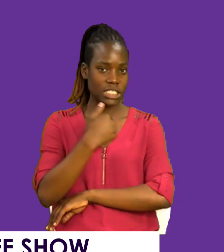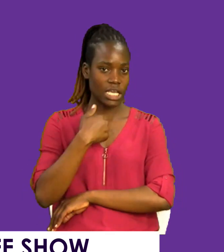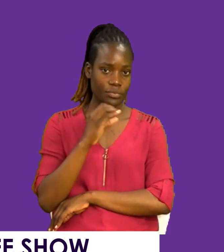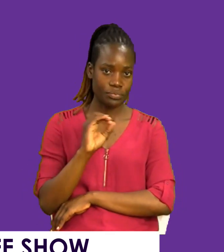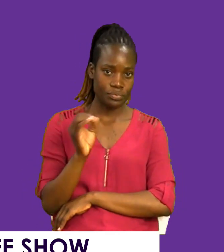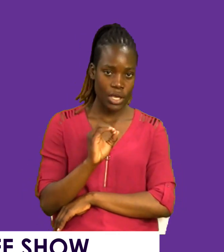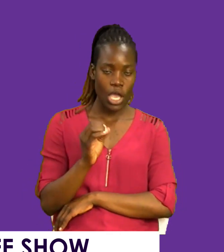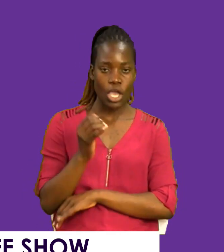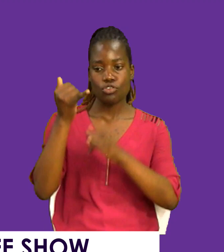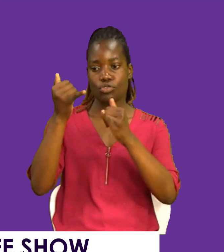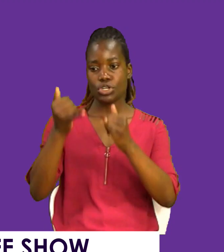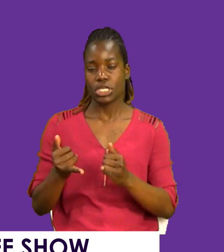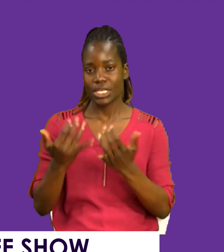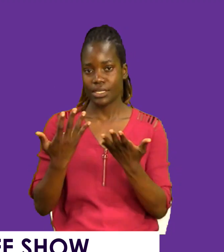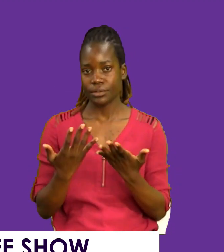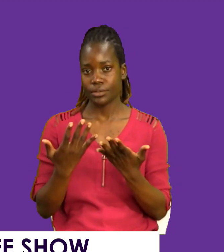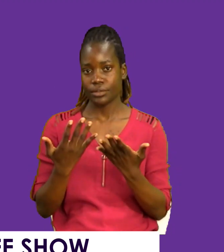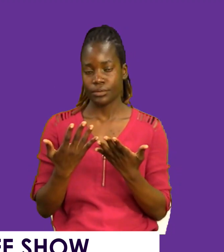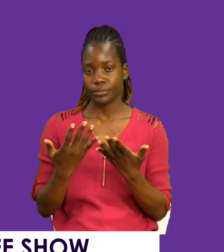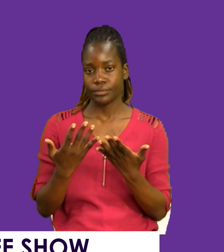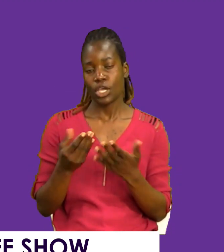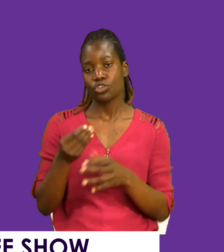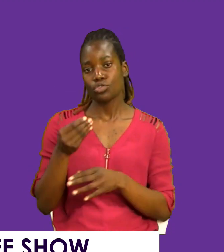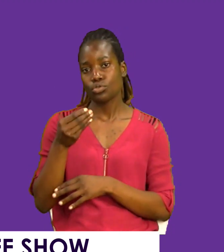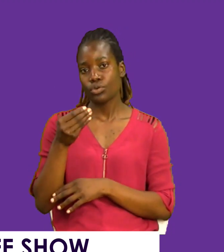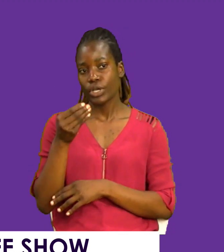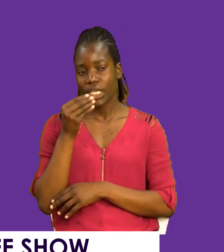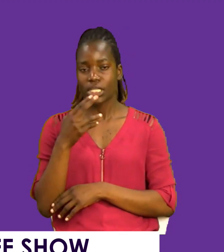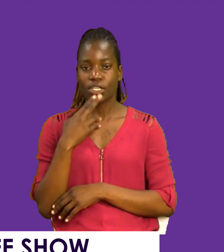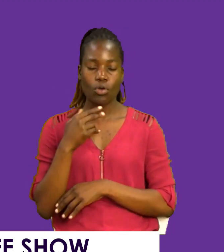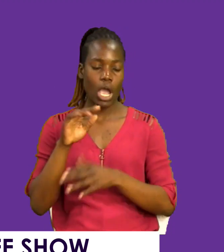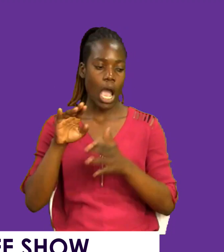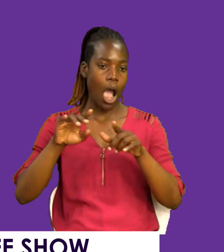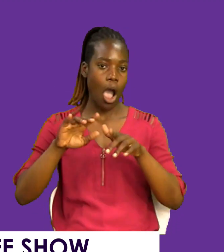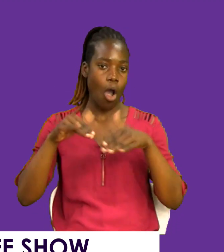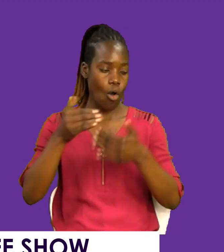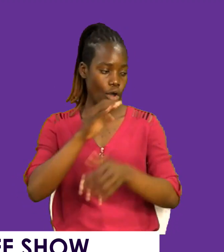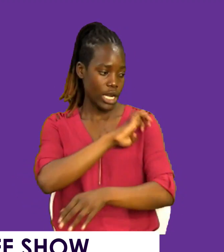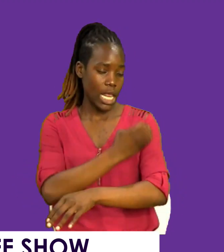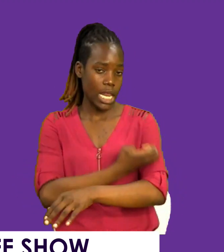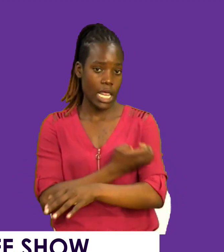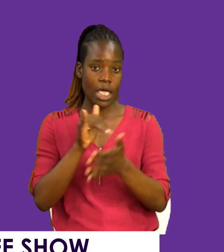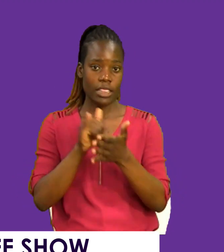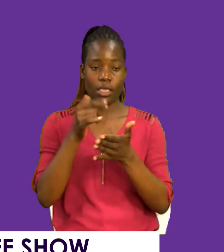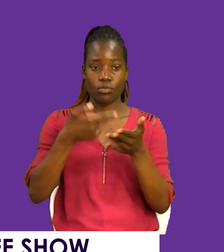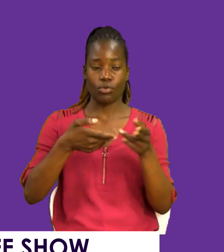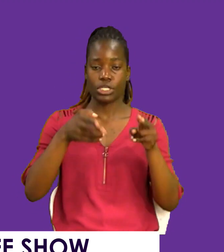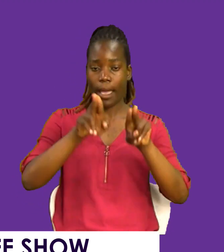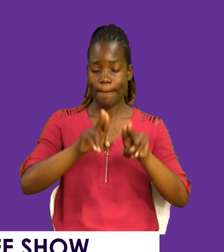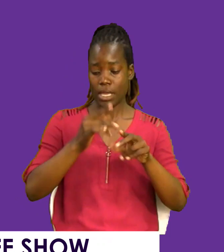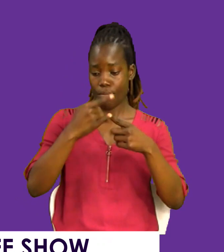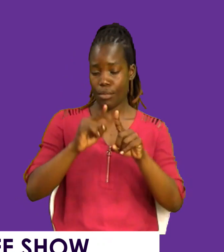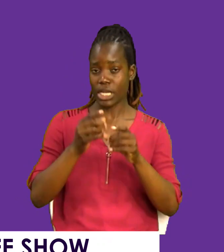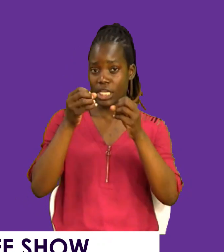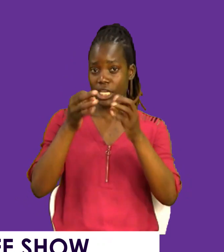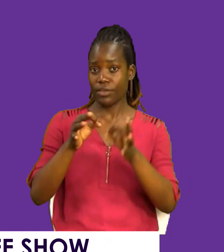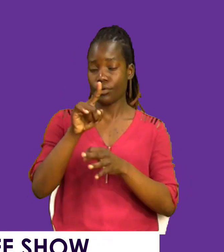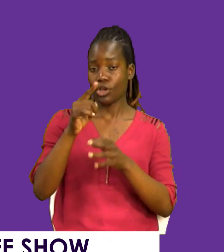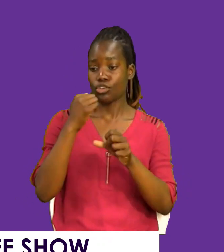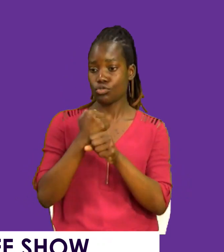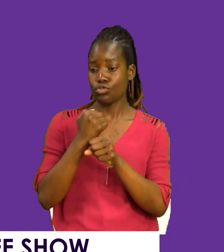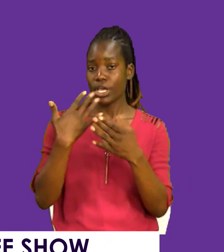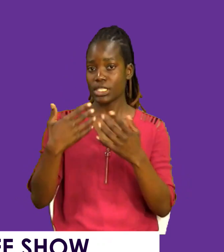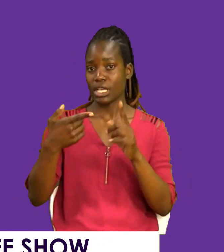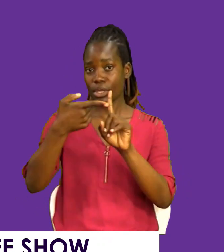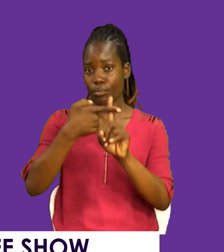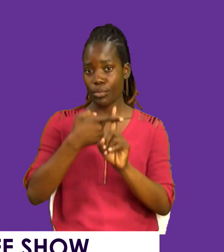You need renewal. You need to take up some sugar or some energy. You know, that is what happens. But whenever you do something